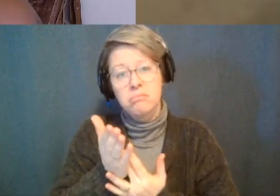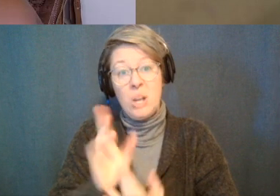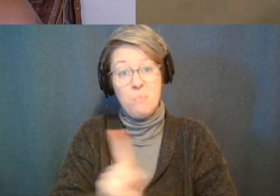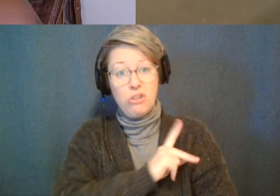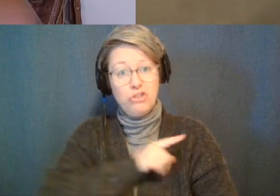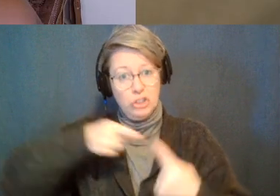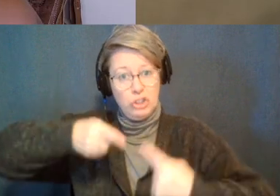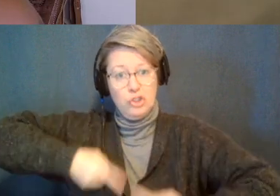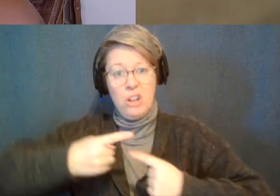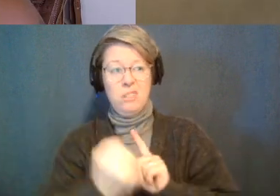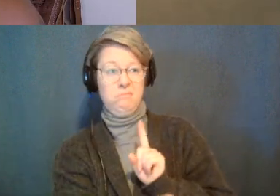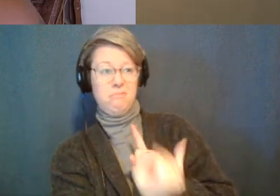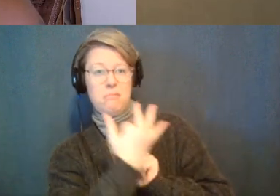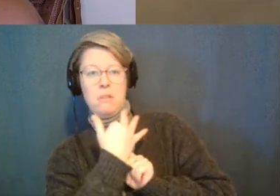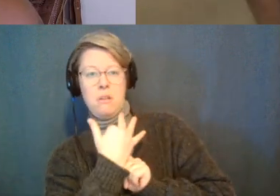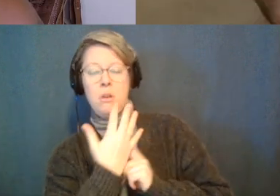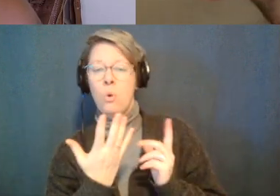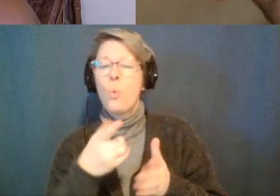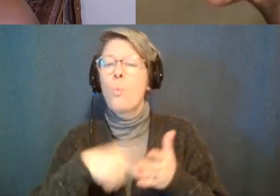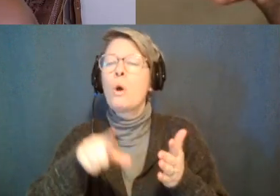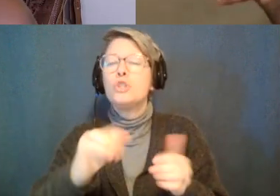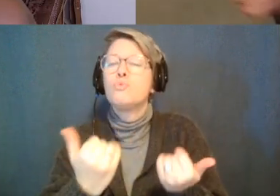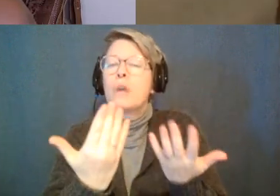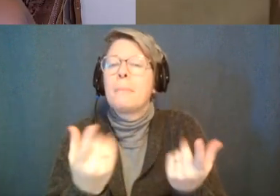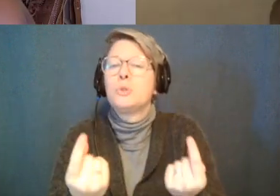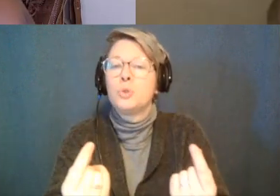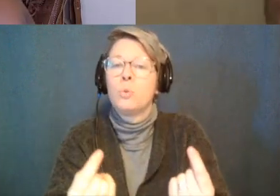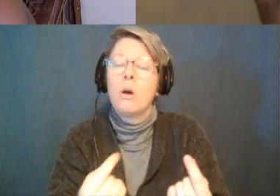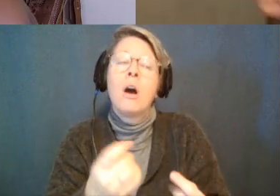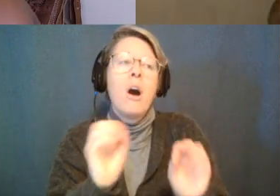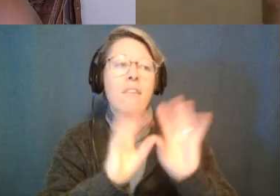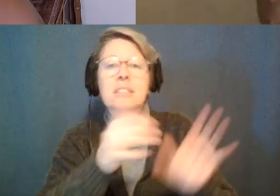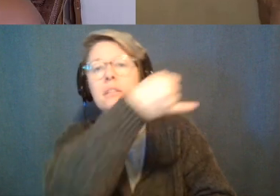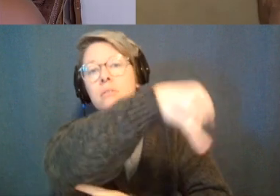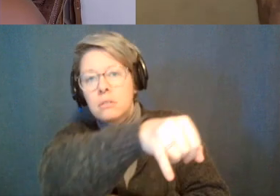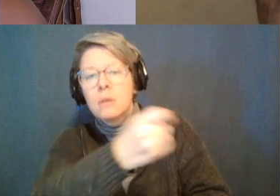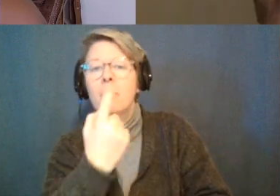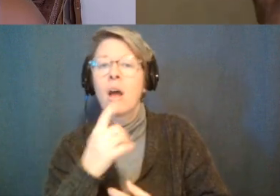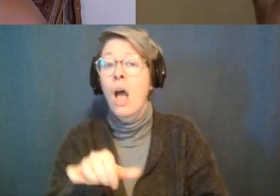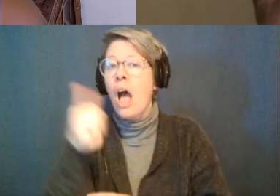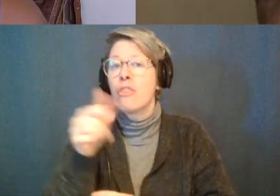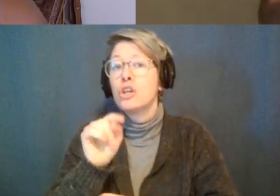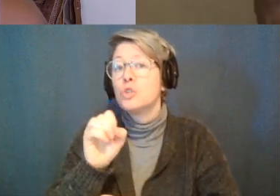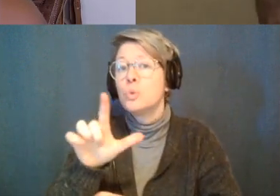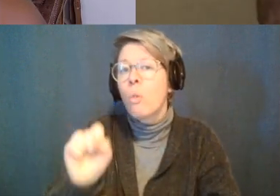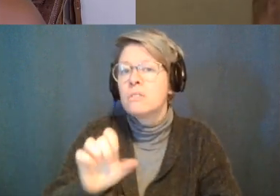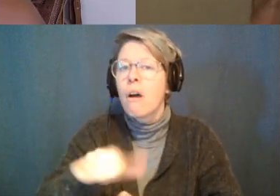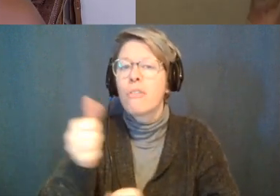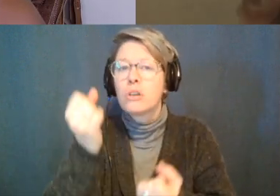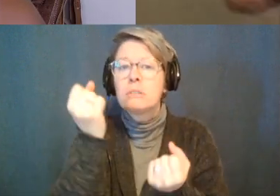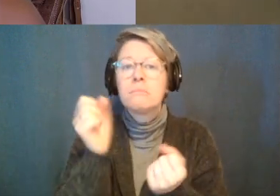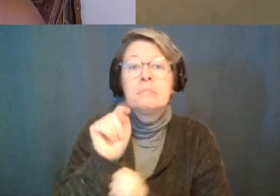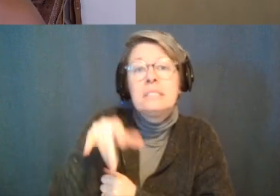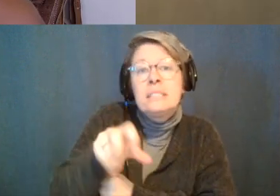be outside of not investing into it or like do you have any tools in your toolkit um for them